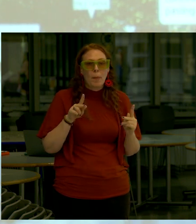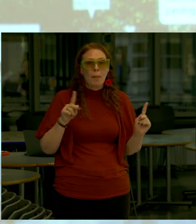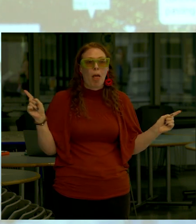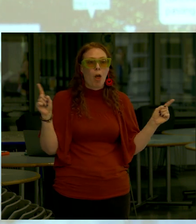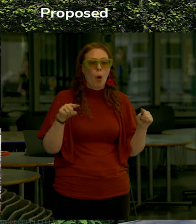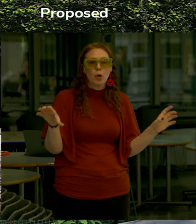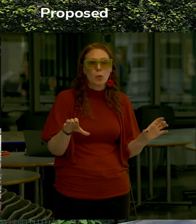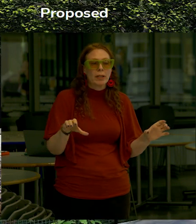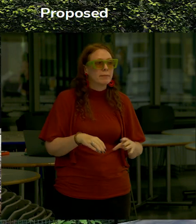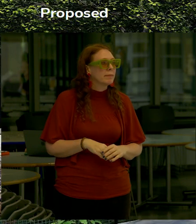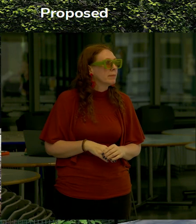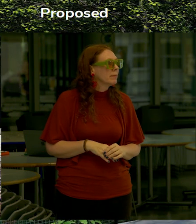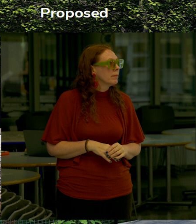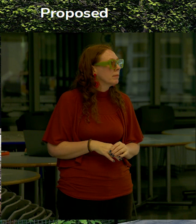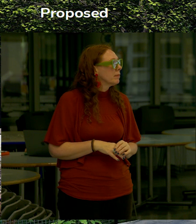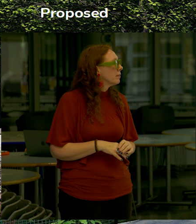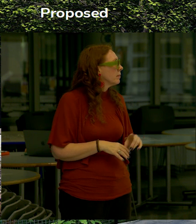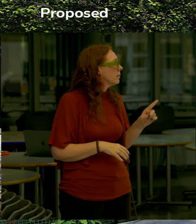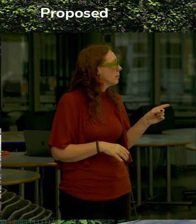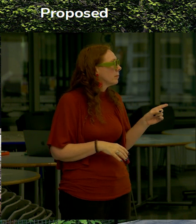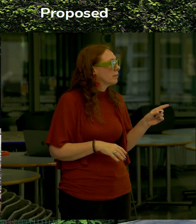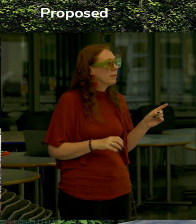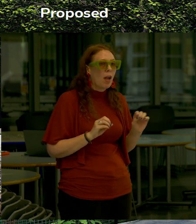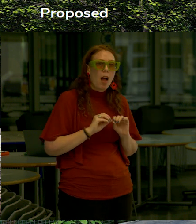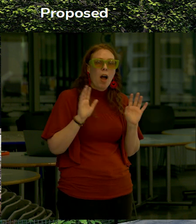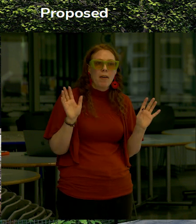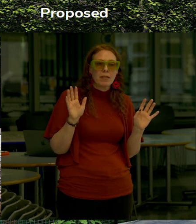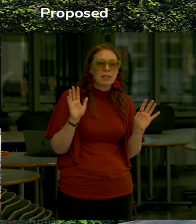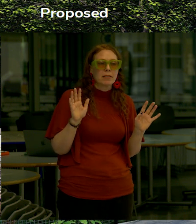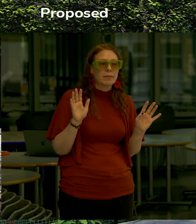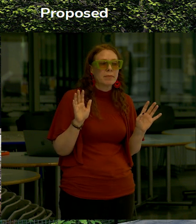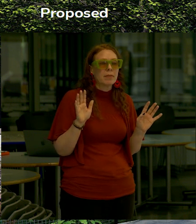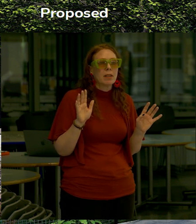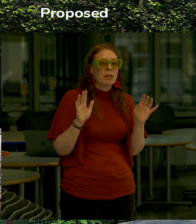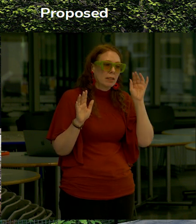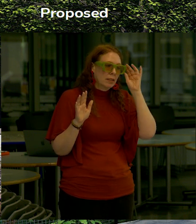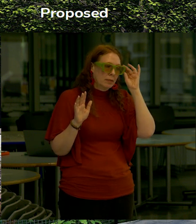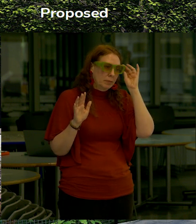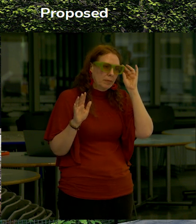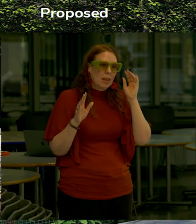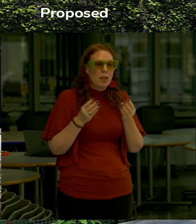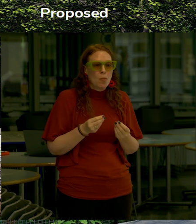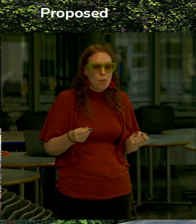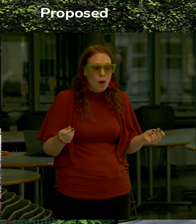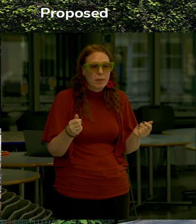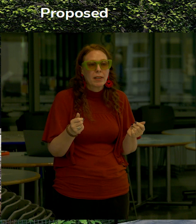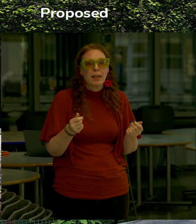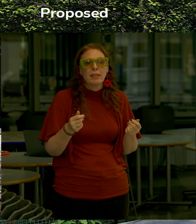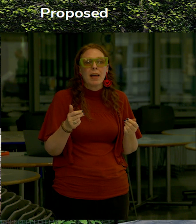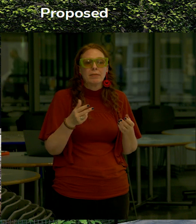to do anything because of the the unique nature of the authority and its property and its land uses